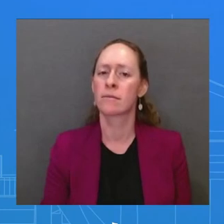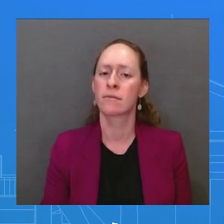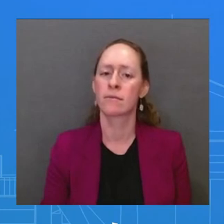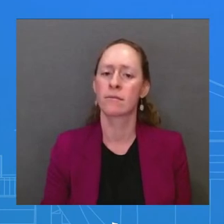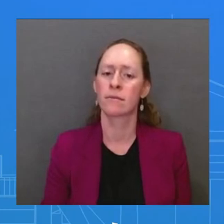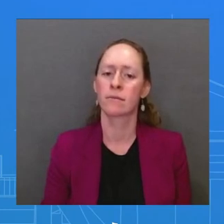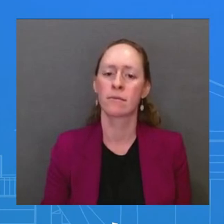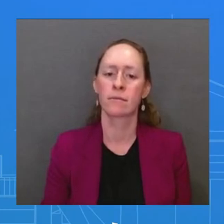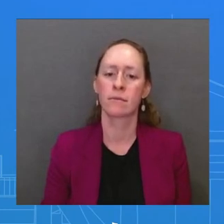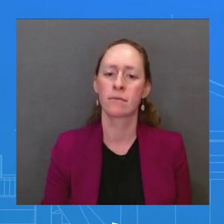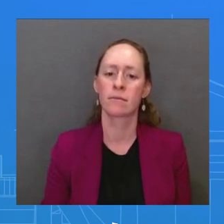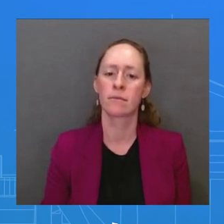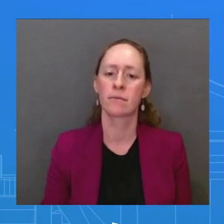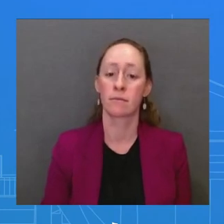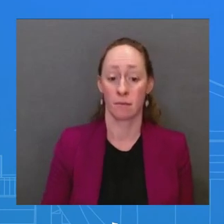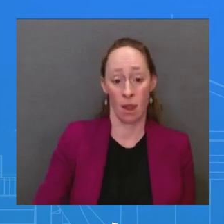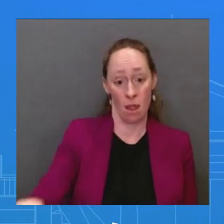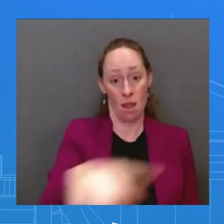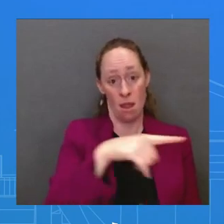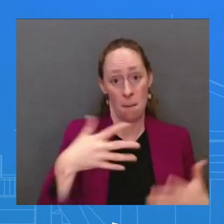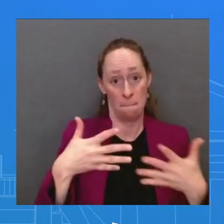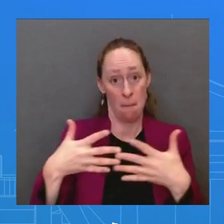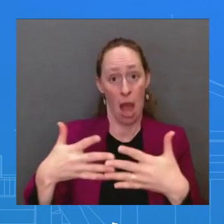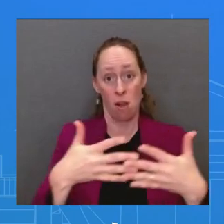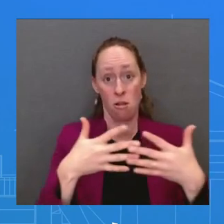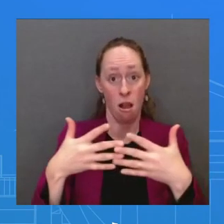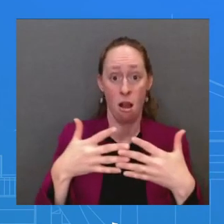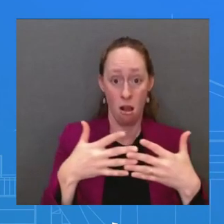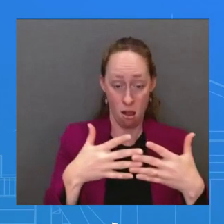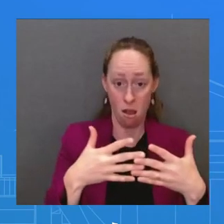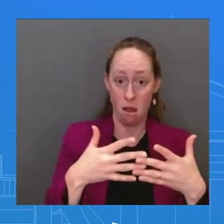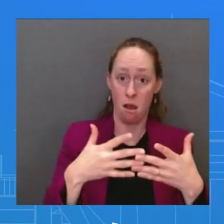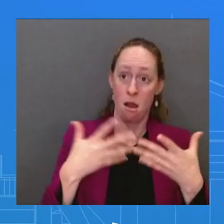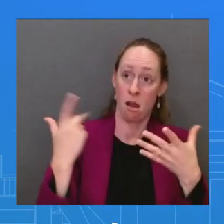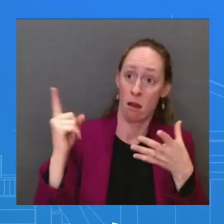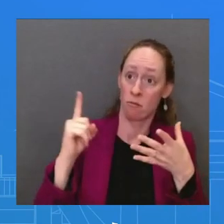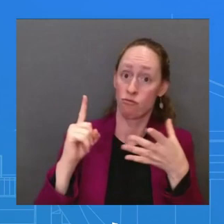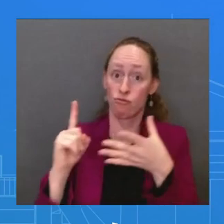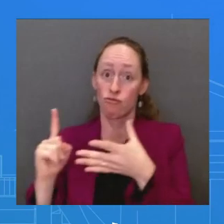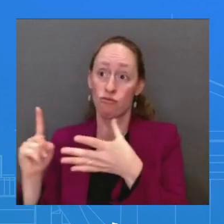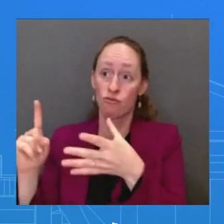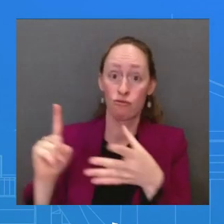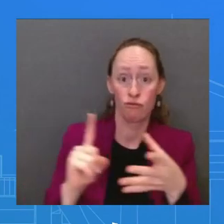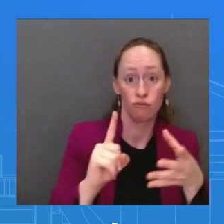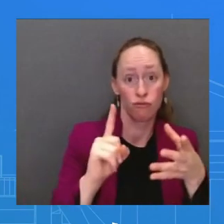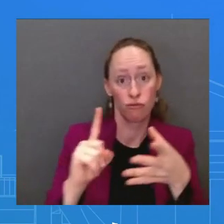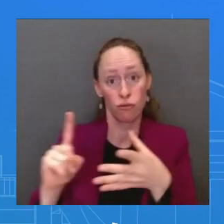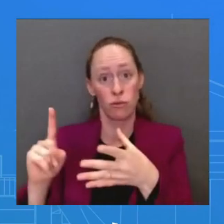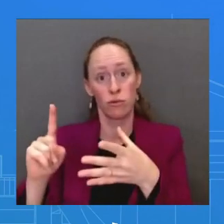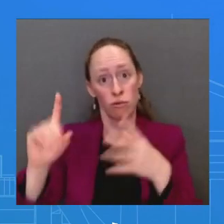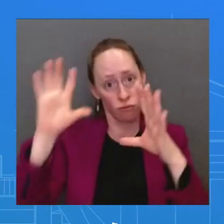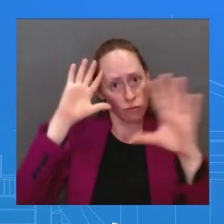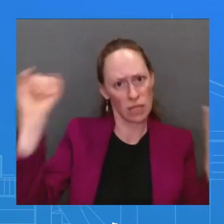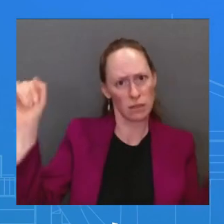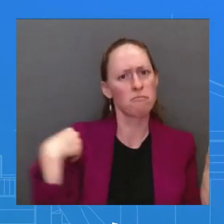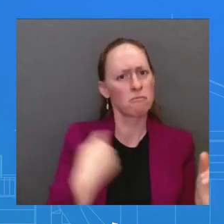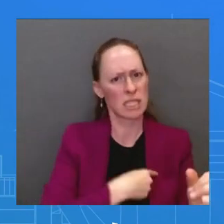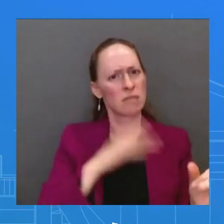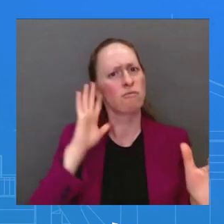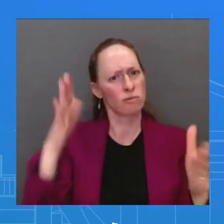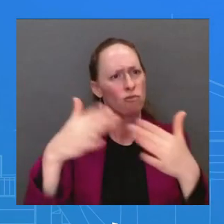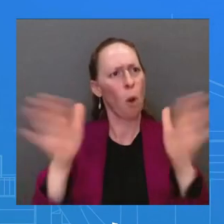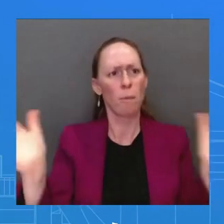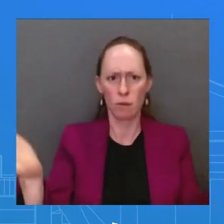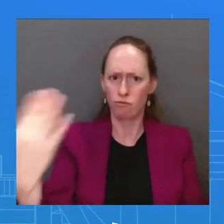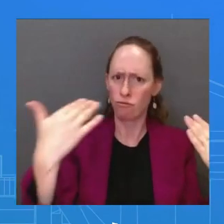G20 and cover the G20 in an unencumbered way is something that has been a serious priority for this White House, for me personally, as recently as